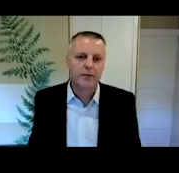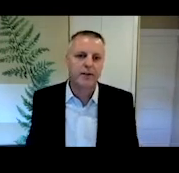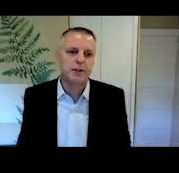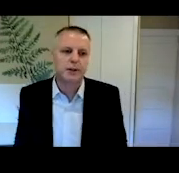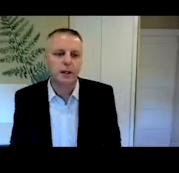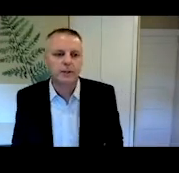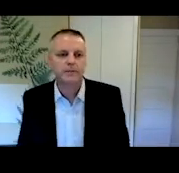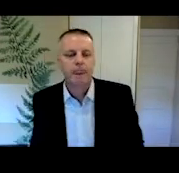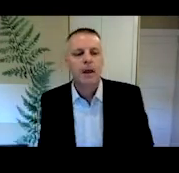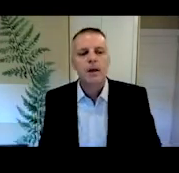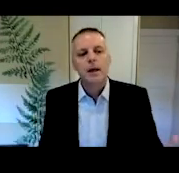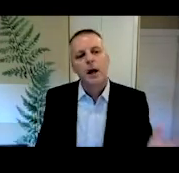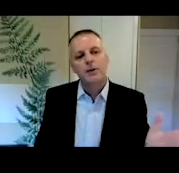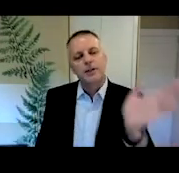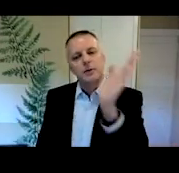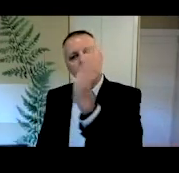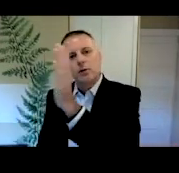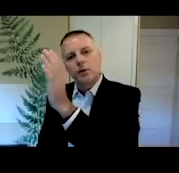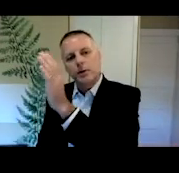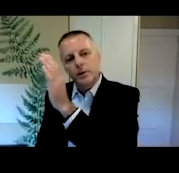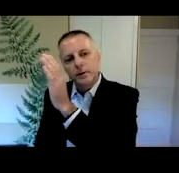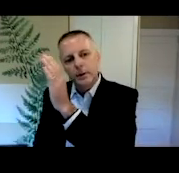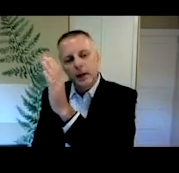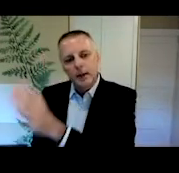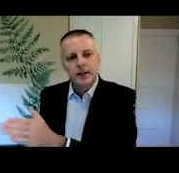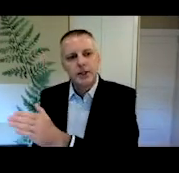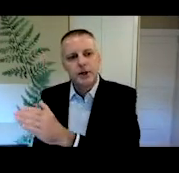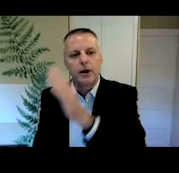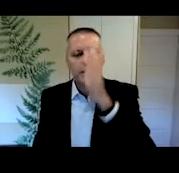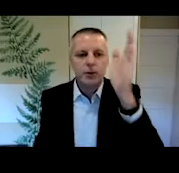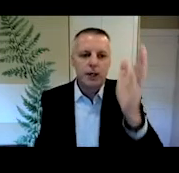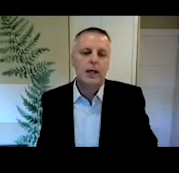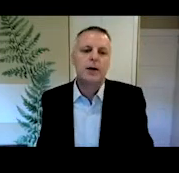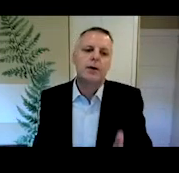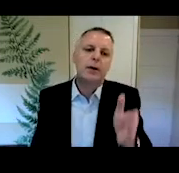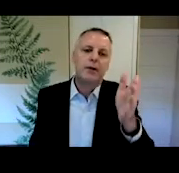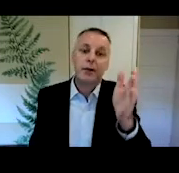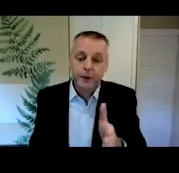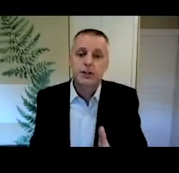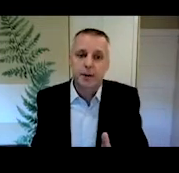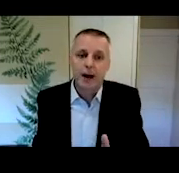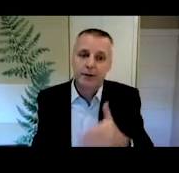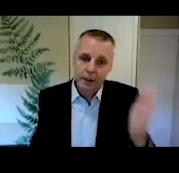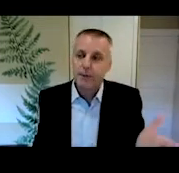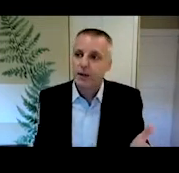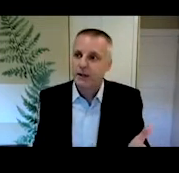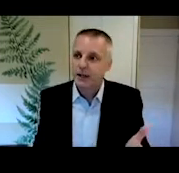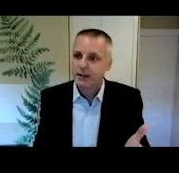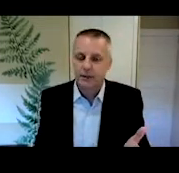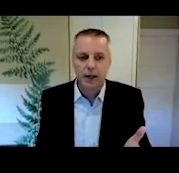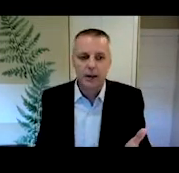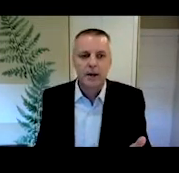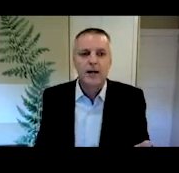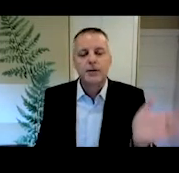a lot of revisions of things. In contrast, when you're a listener, you hear the first draft of a spoken